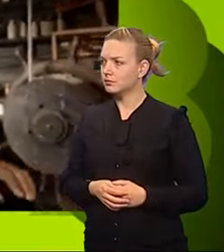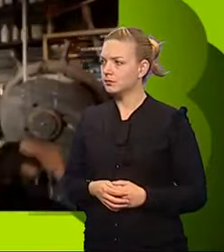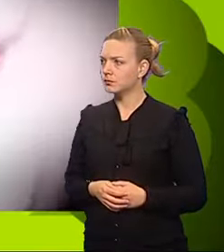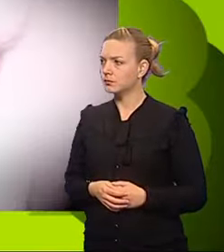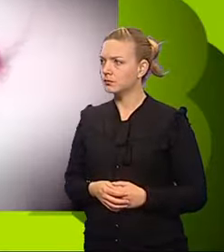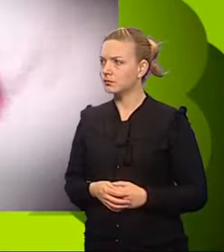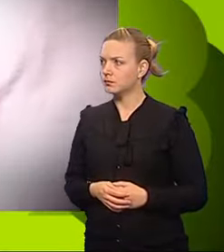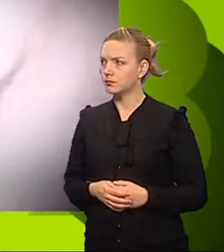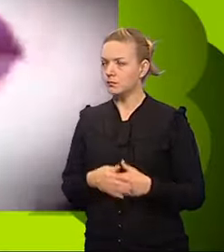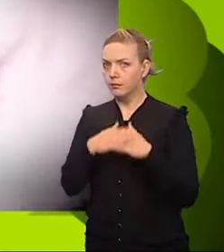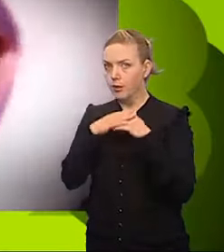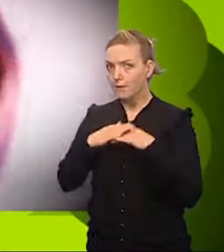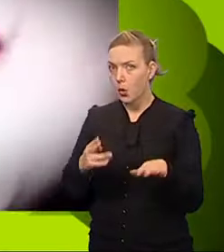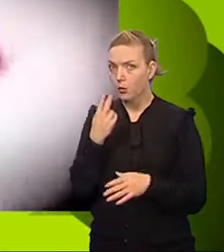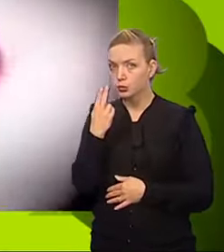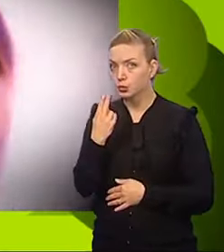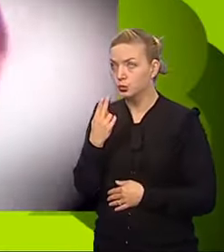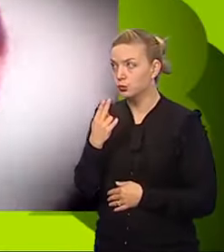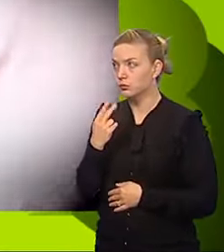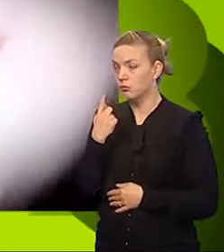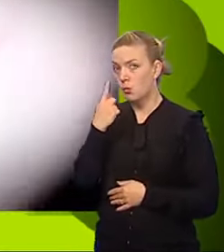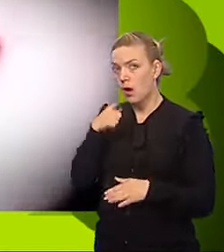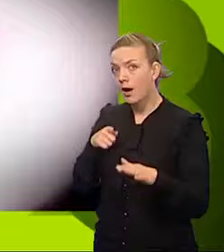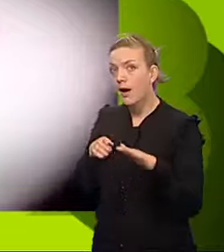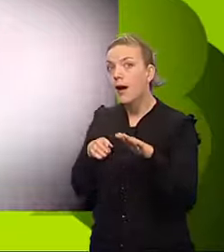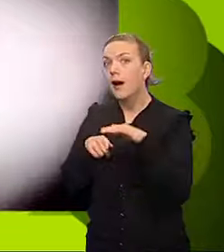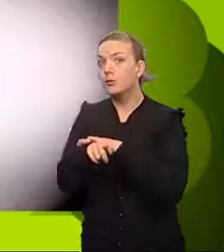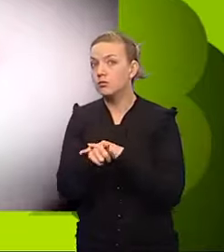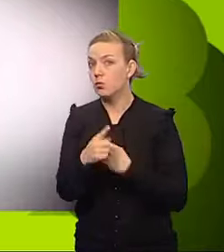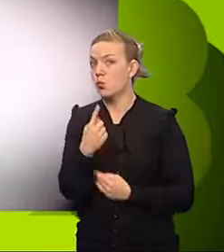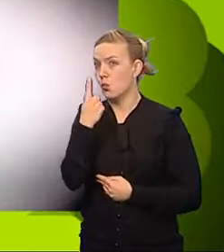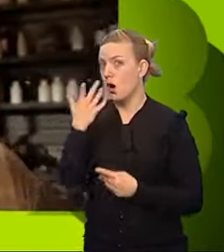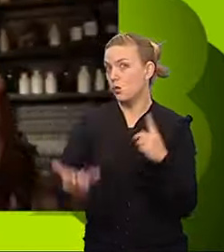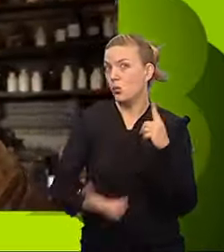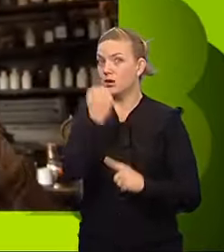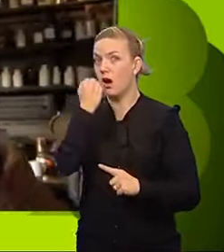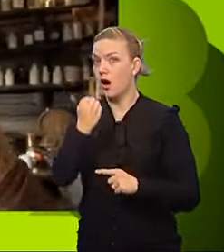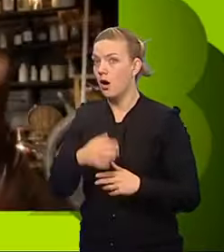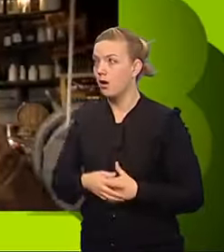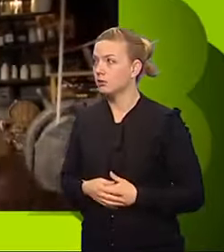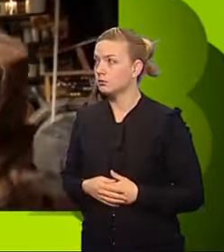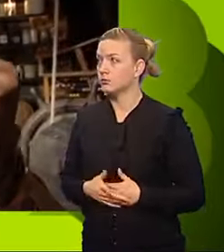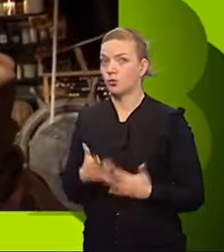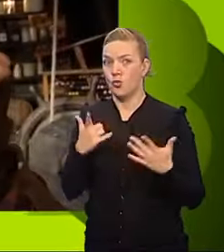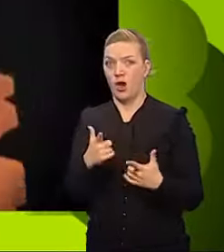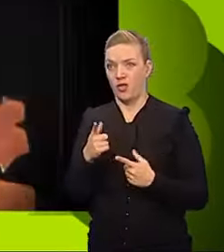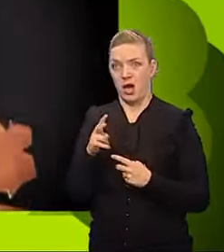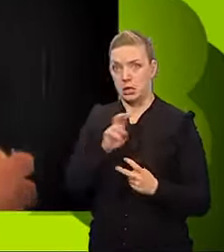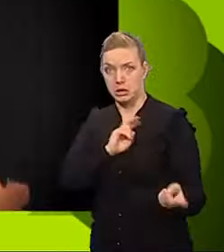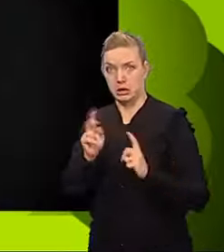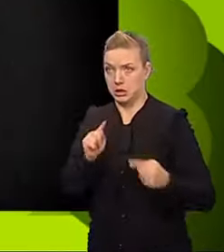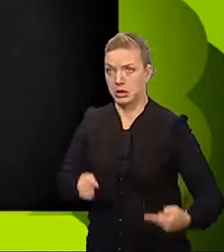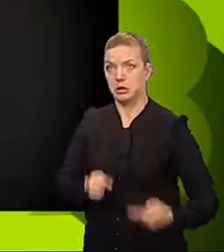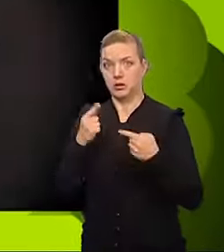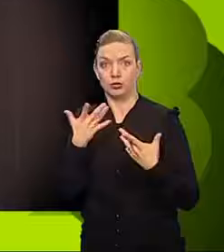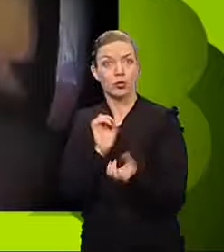Floor two. One way out and there can only be one winner. It's the fight for freedom. To win